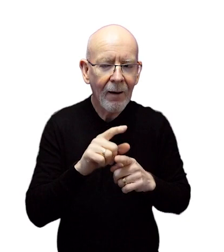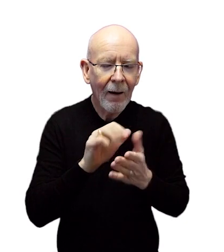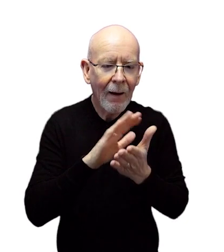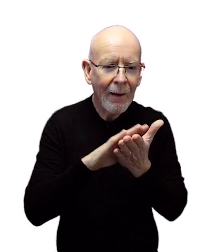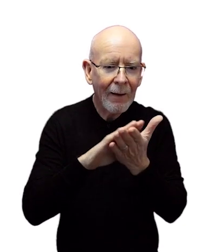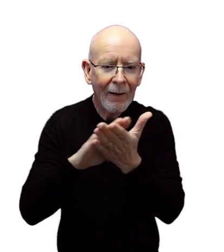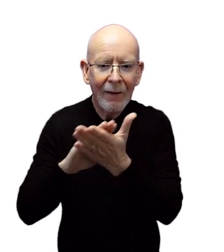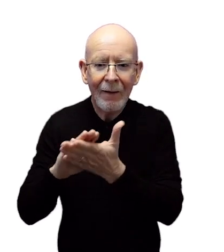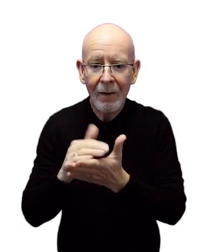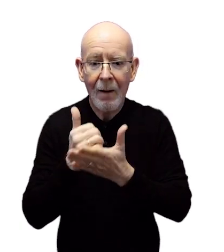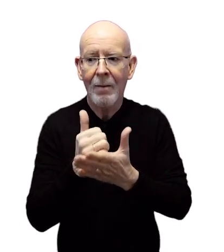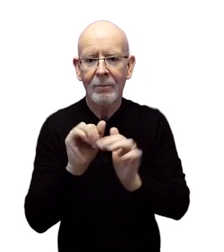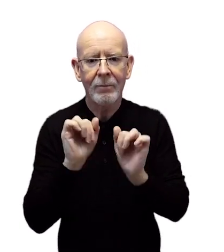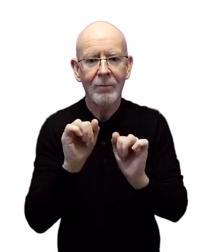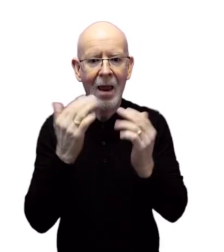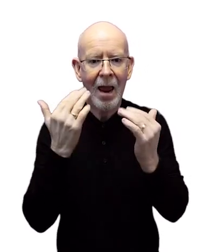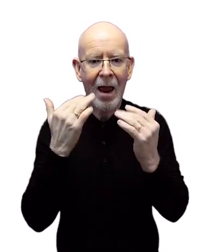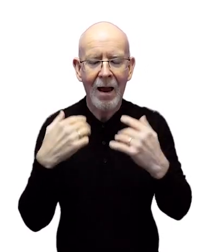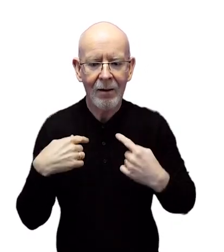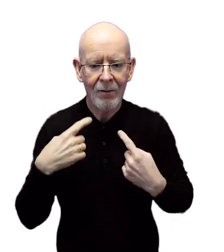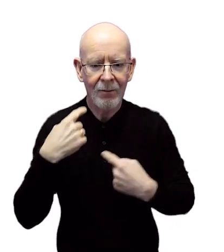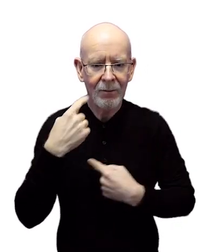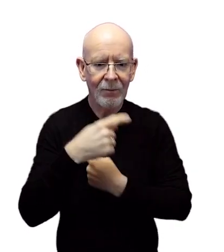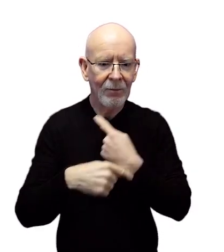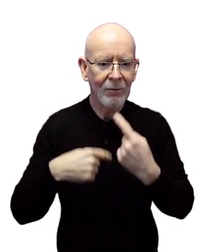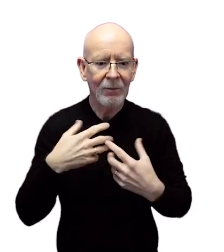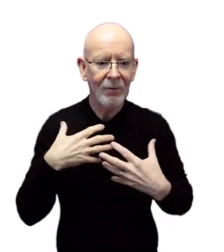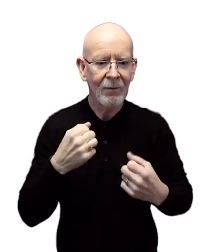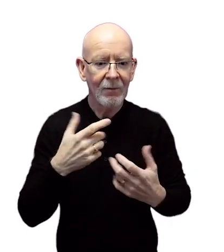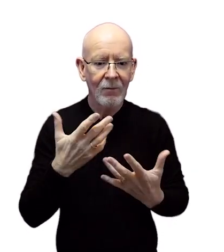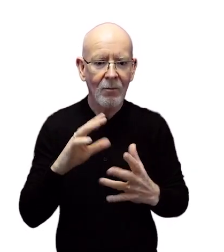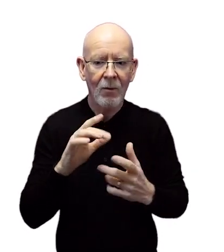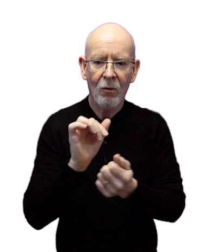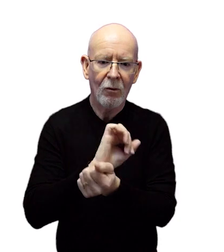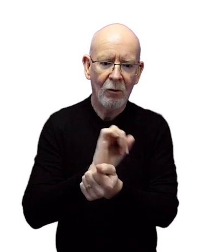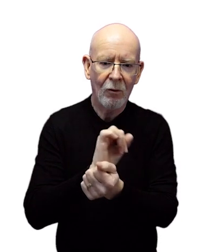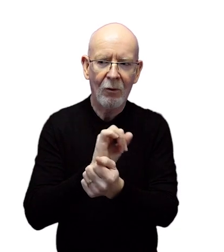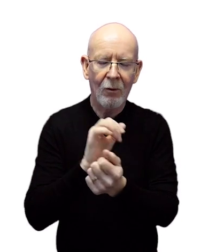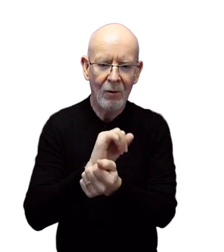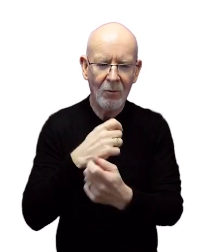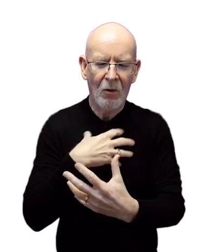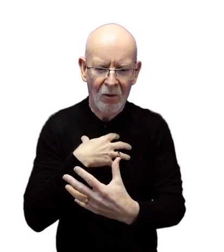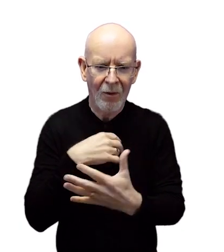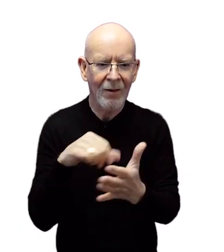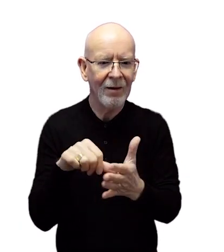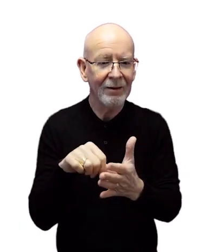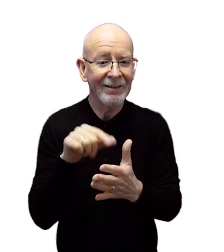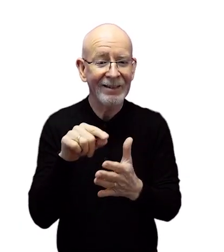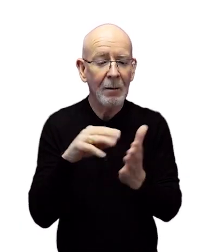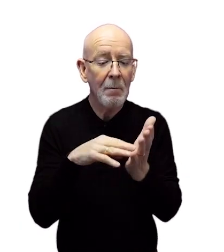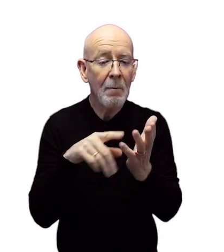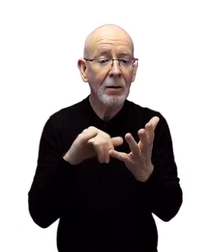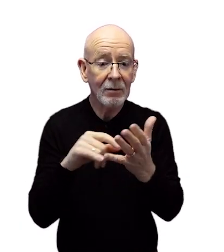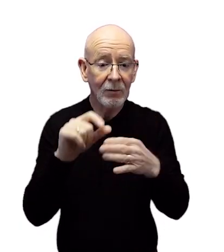helping to protect the airways from inhaled particles including bacteria by trapping them within it. This mucus